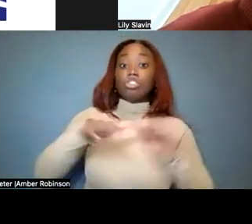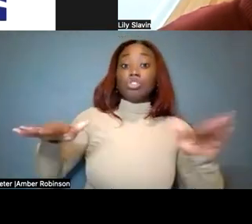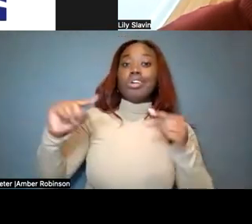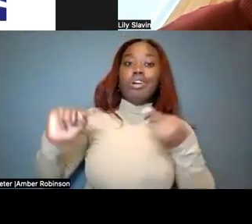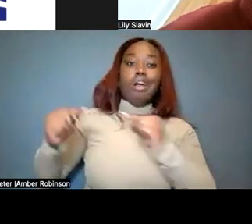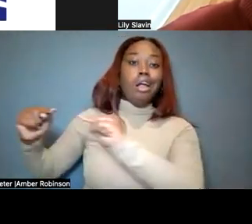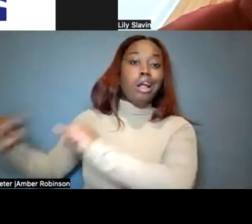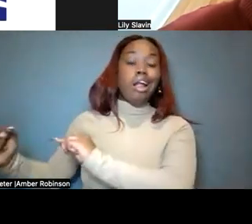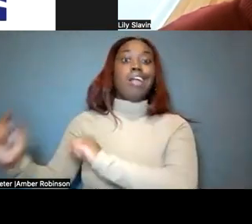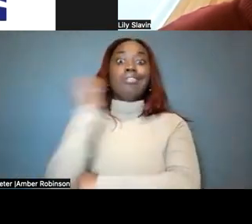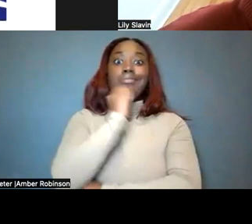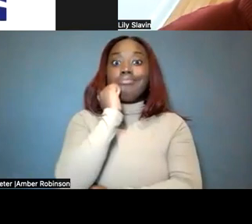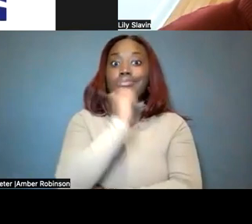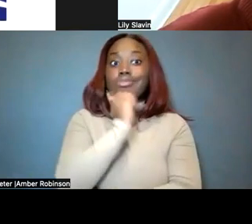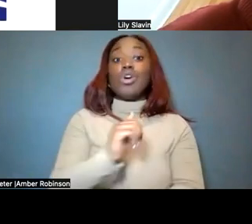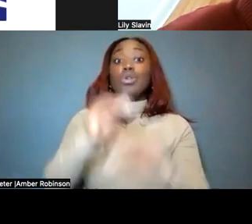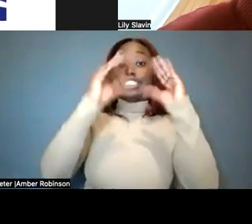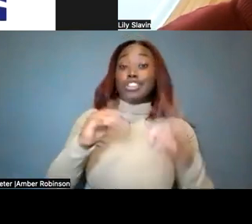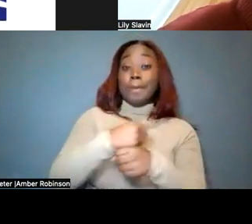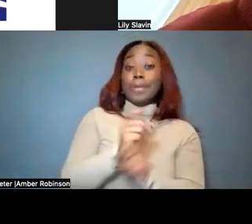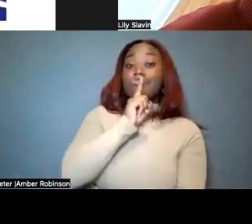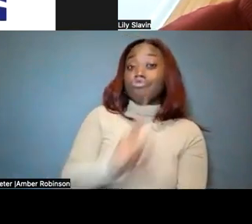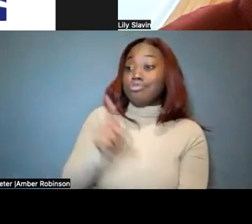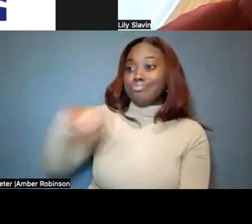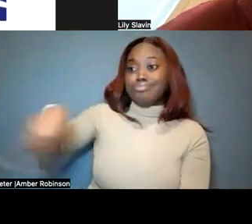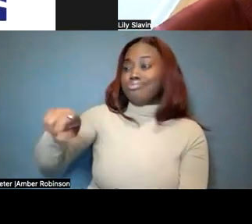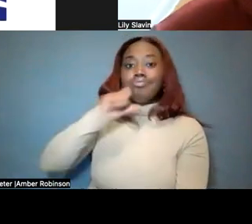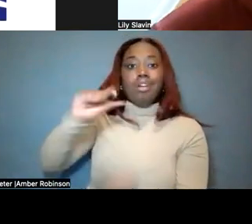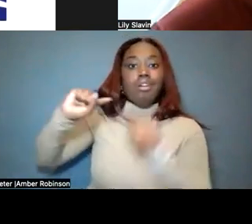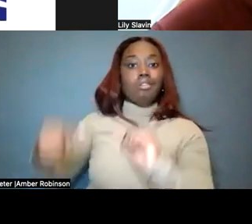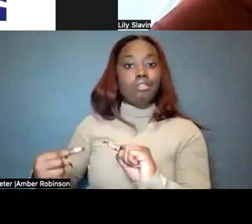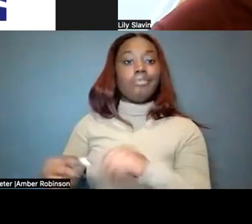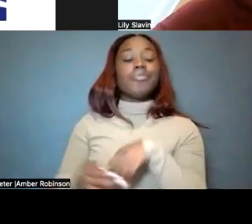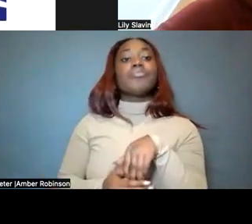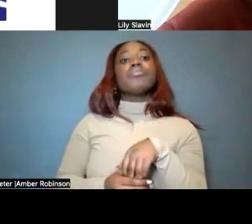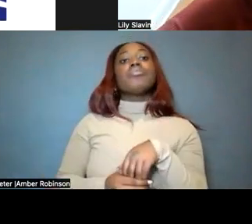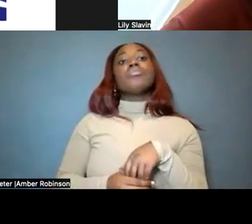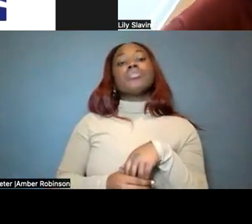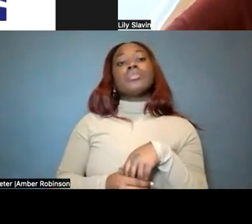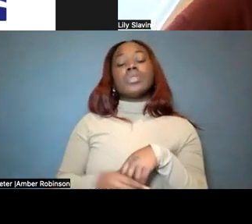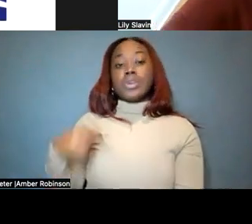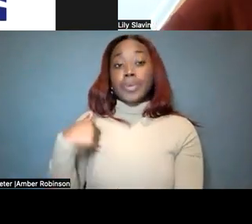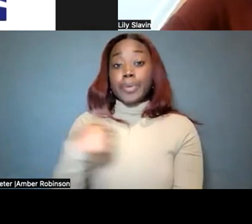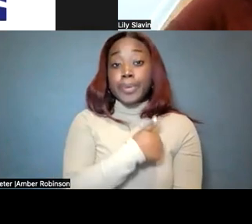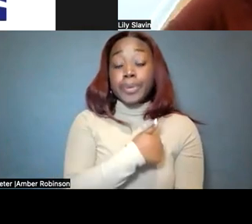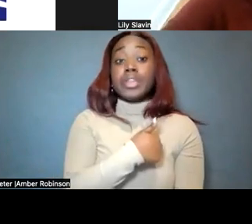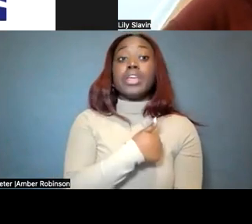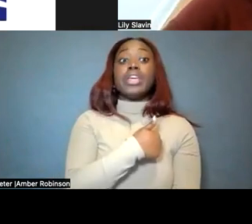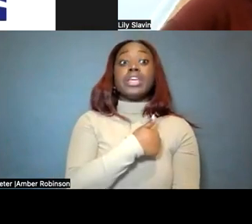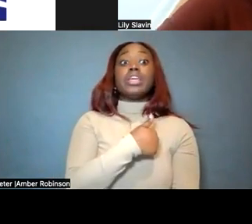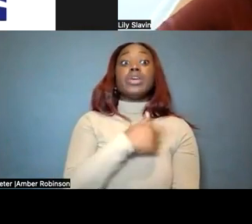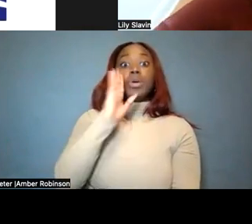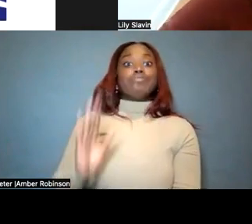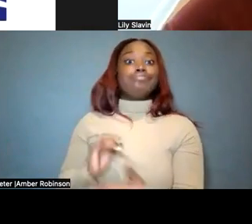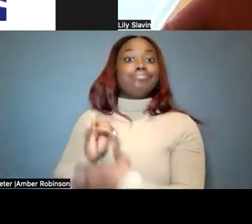Teachers do what they can to make sure kids don't get hurt. And so we inadvertently will